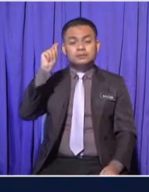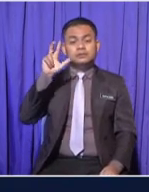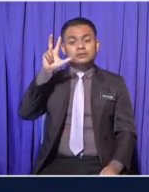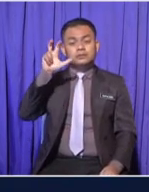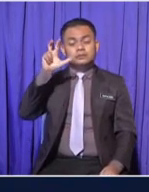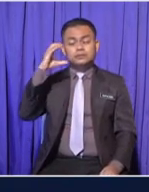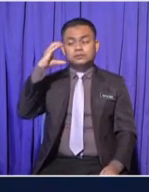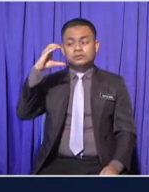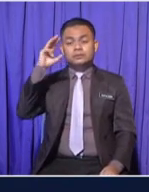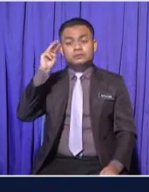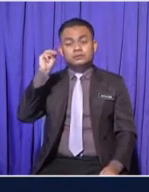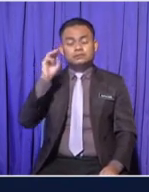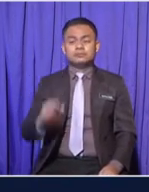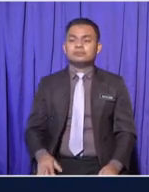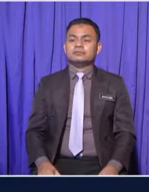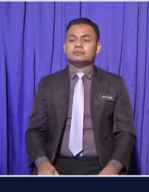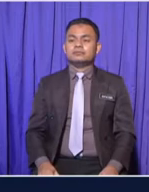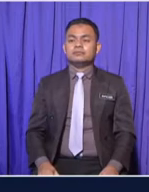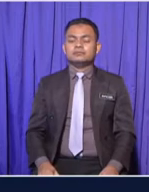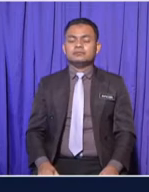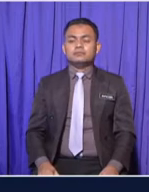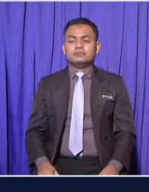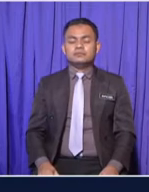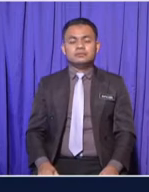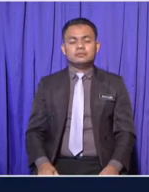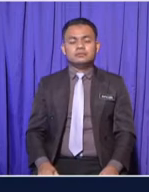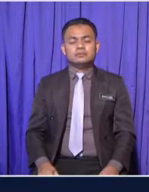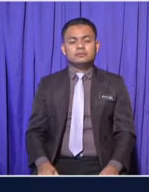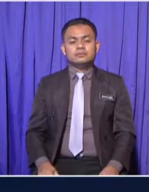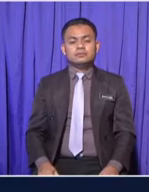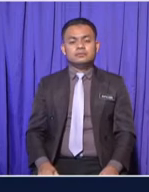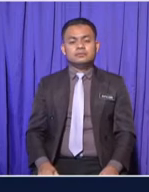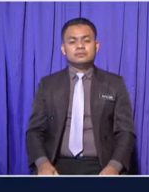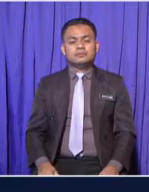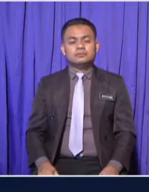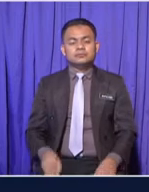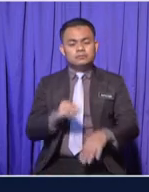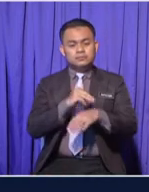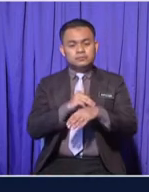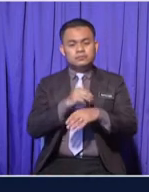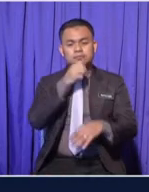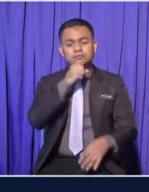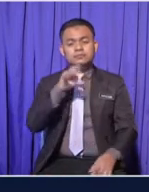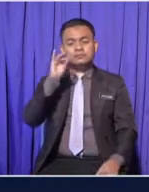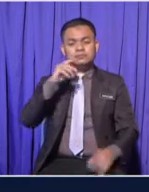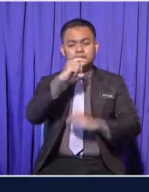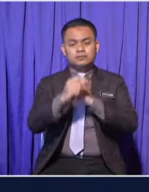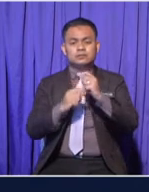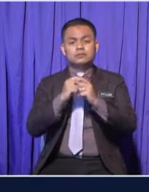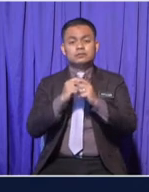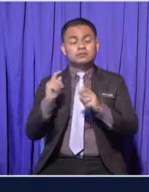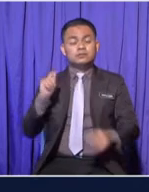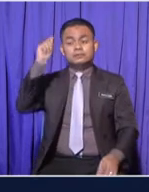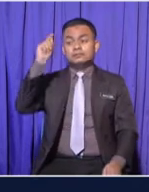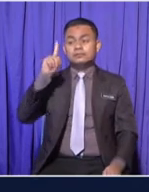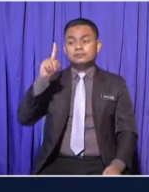cm And at 8 years old, his height was 100